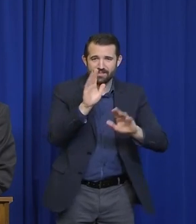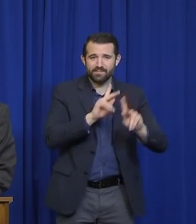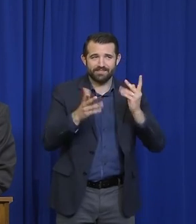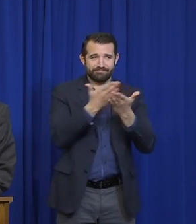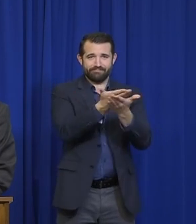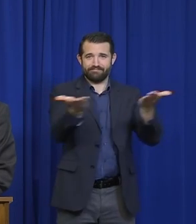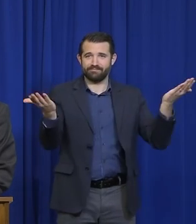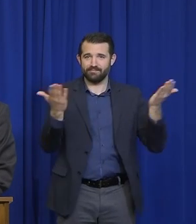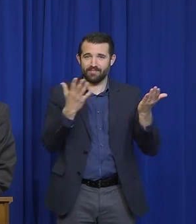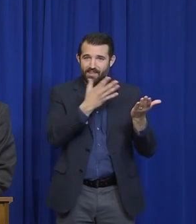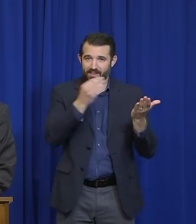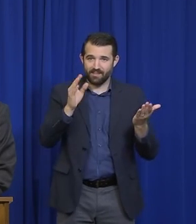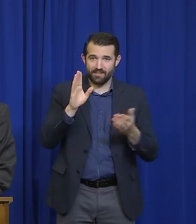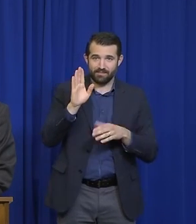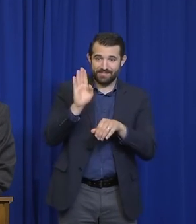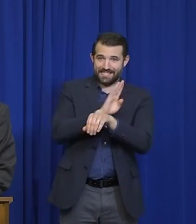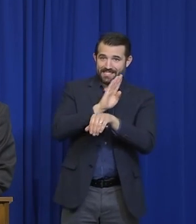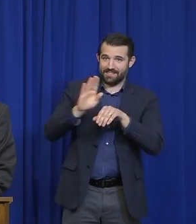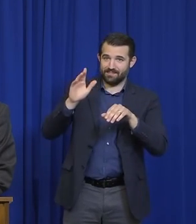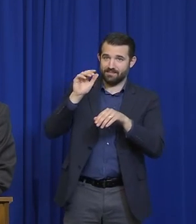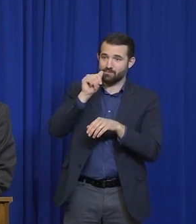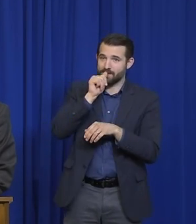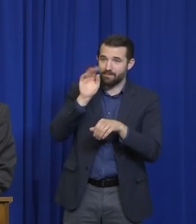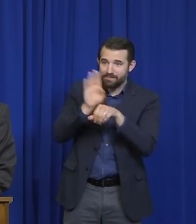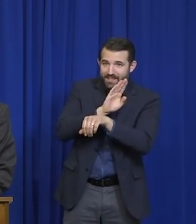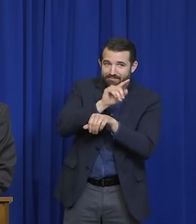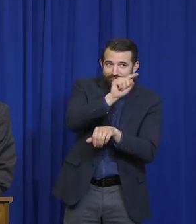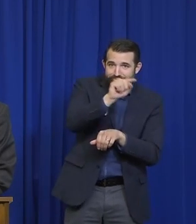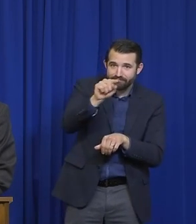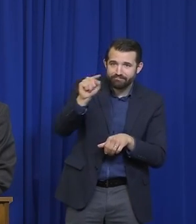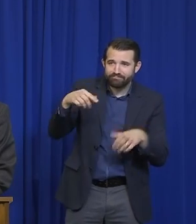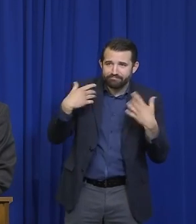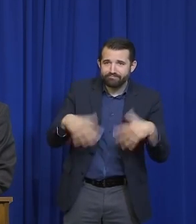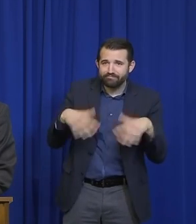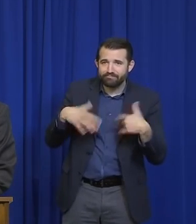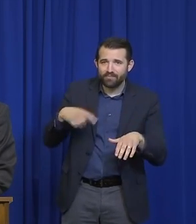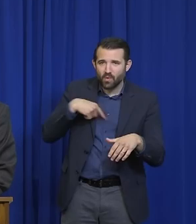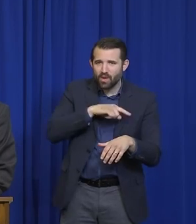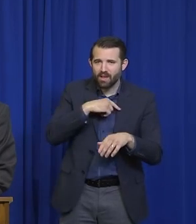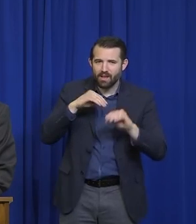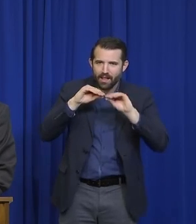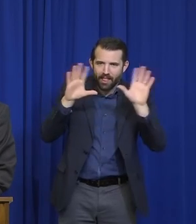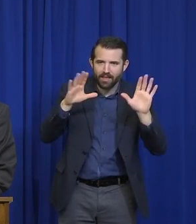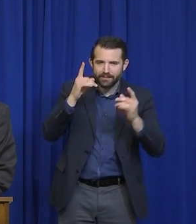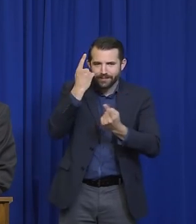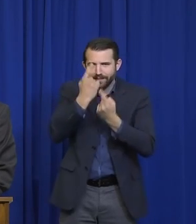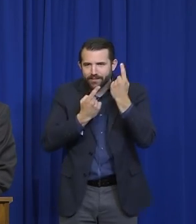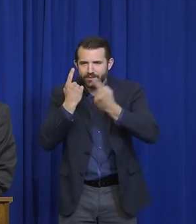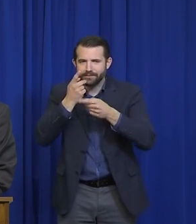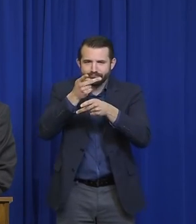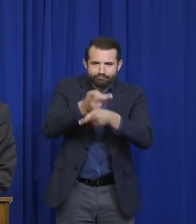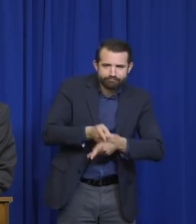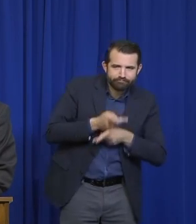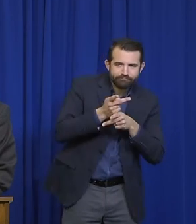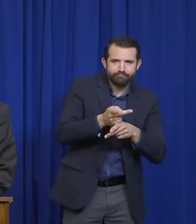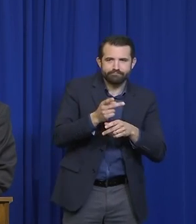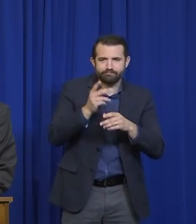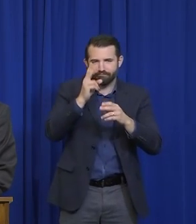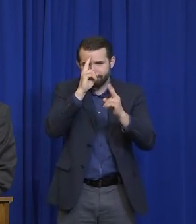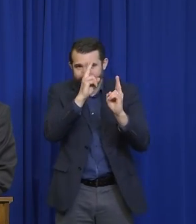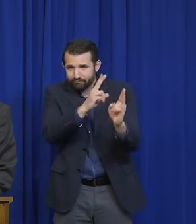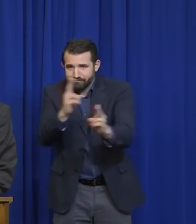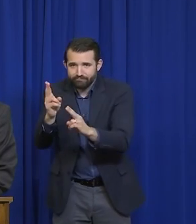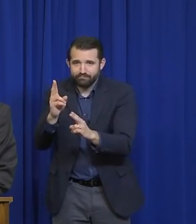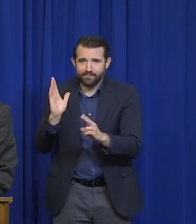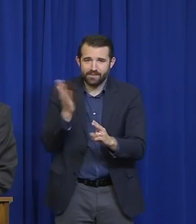many members of the private sector, in announcing this staged, phased reopening of Maine's economy and Maine's way of life.